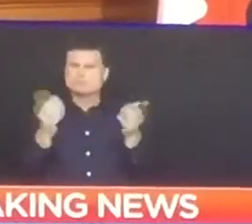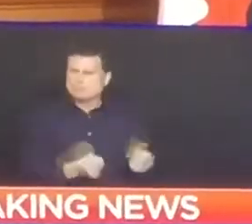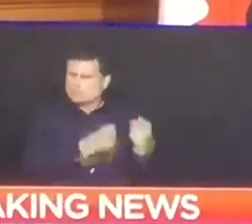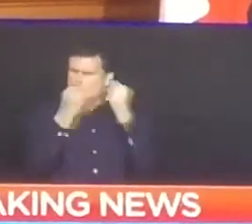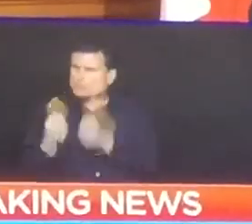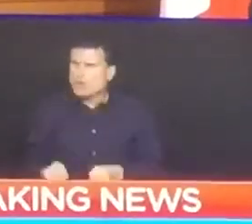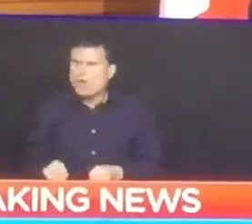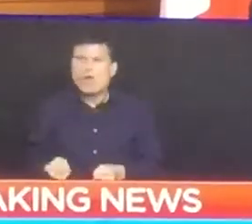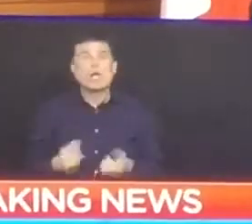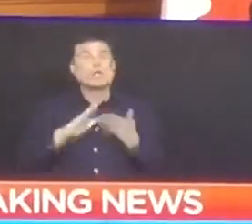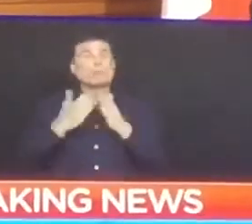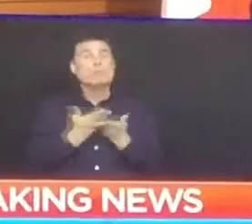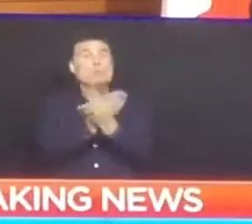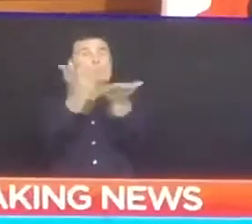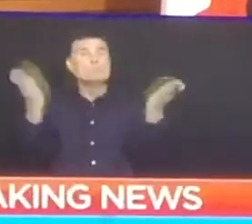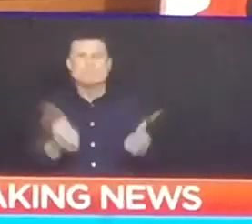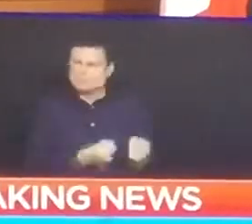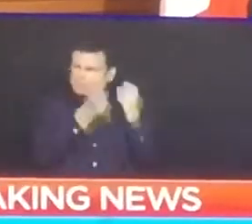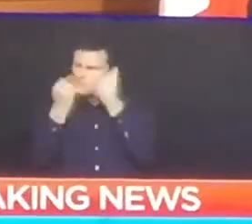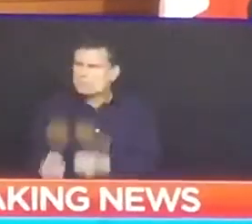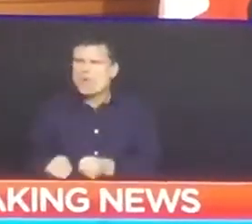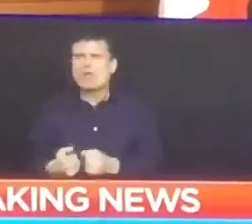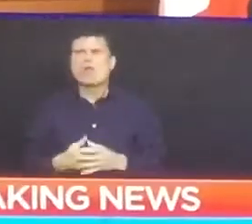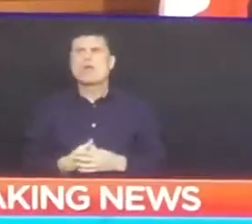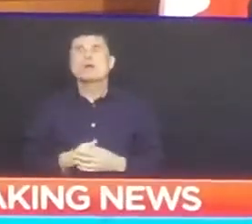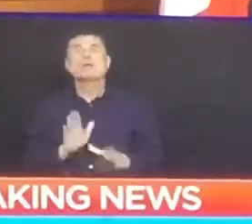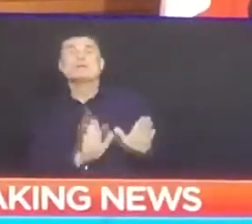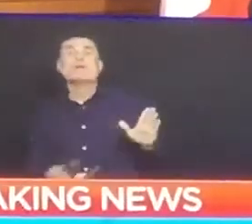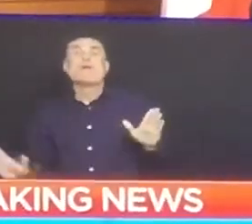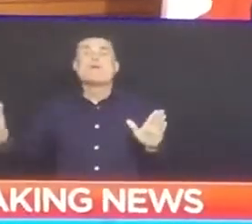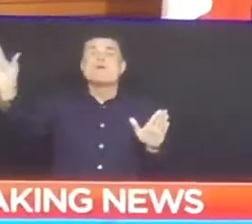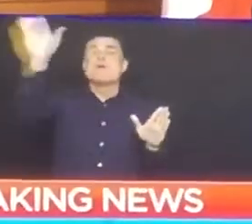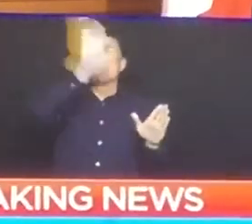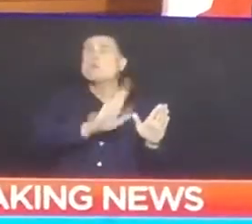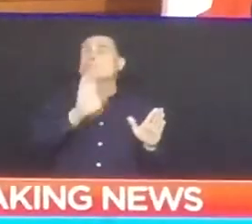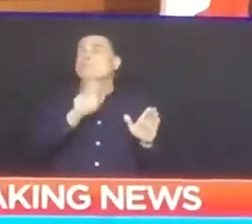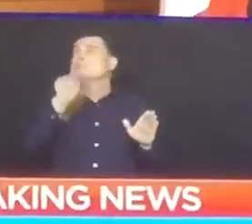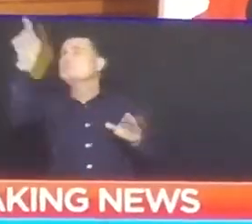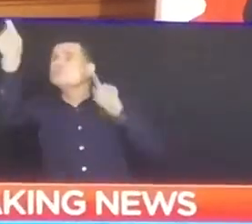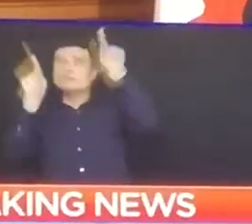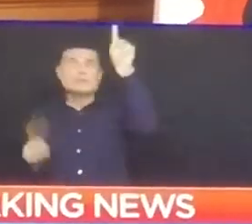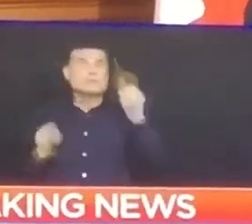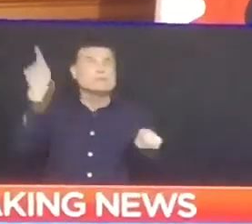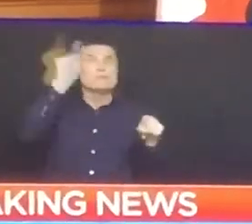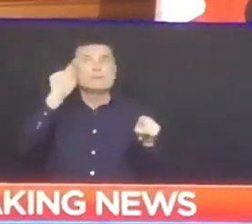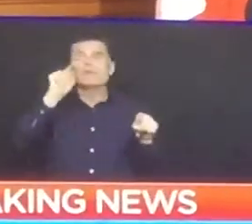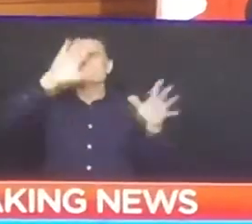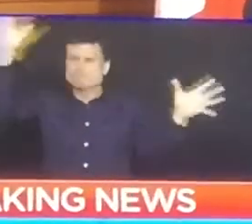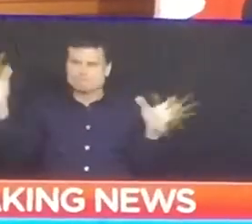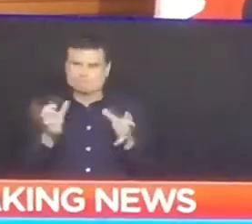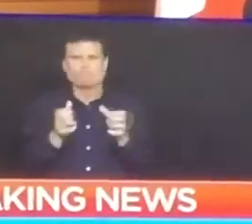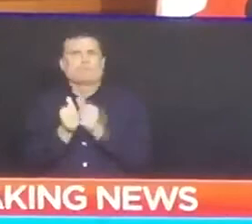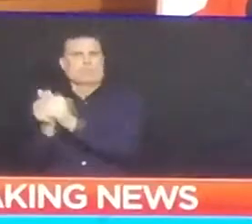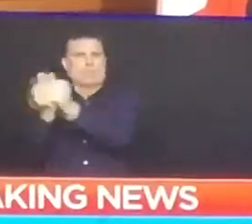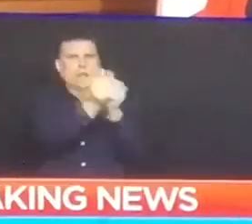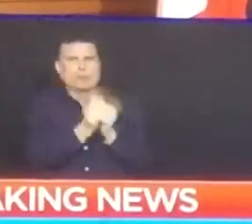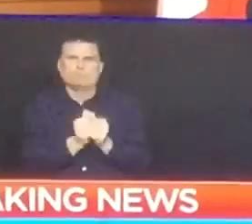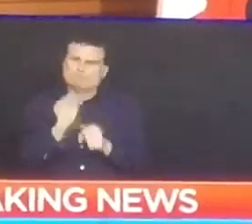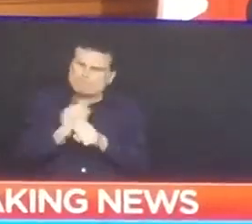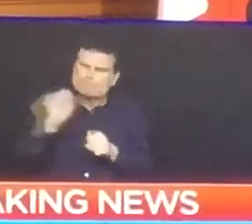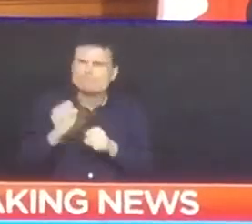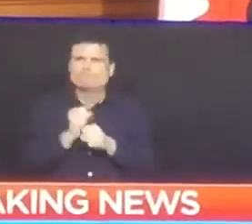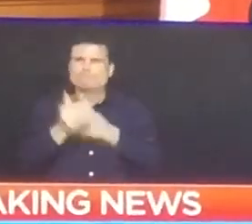you to recommit. Recommit to our health care workers and to each other. Do your part. Stay home.